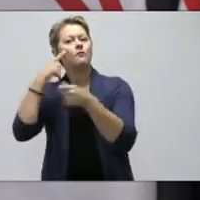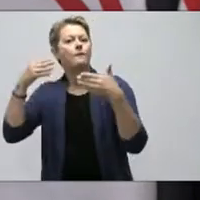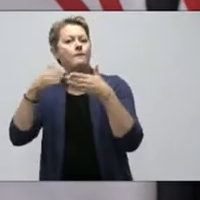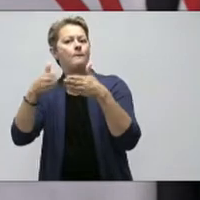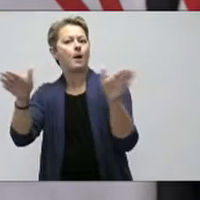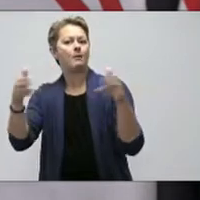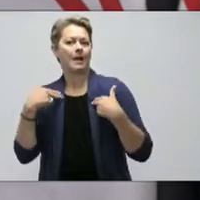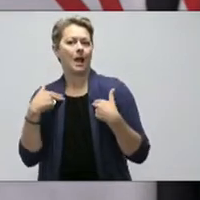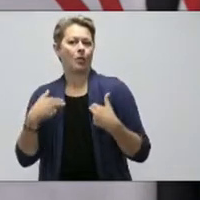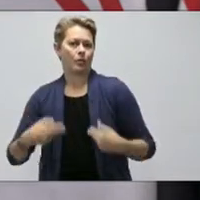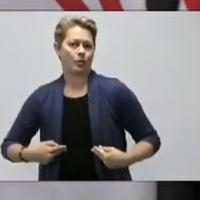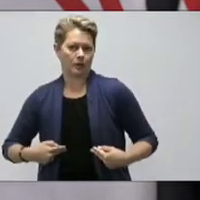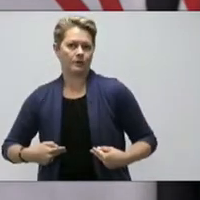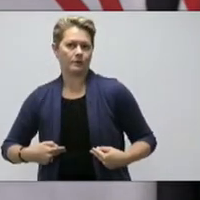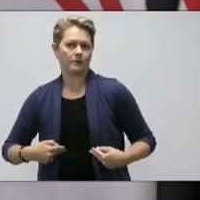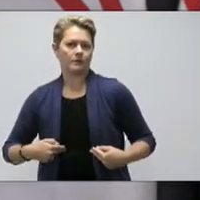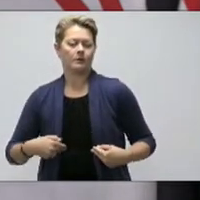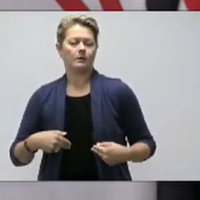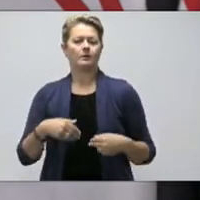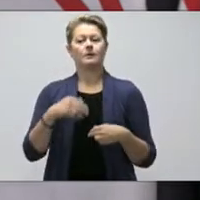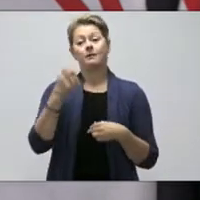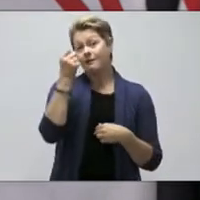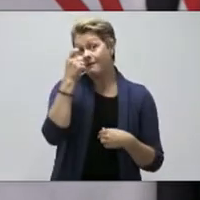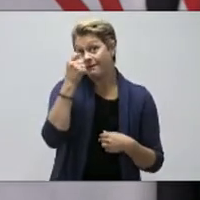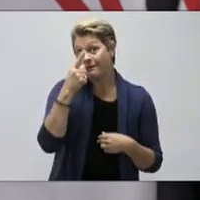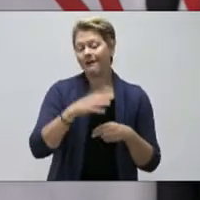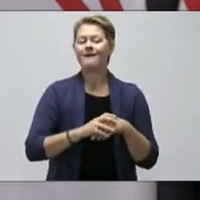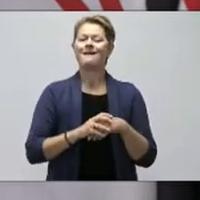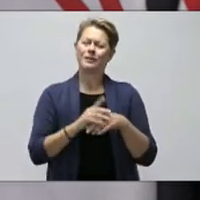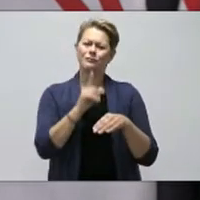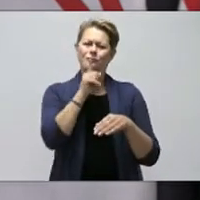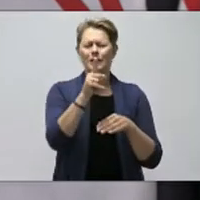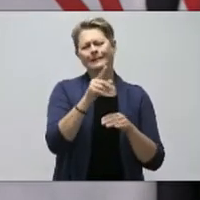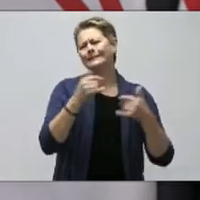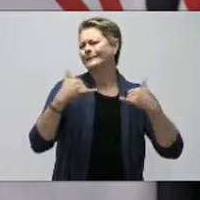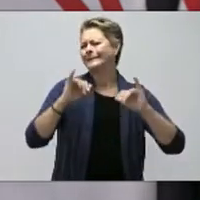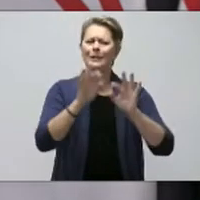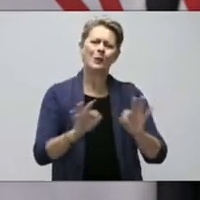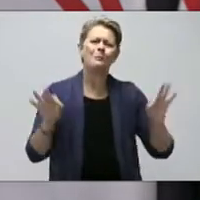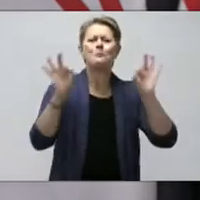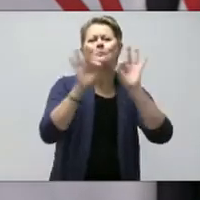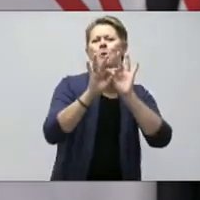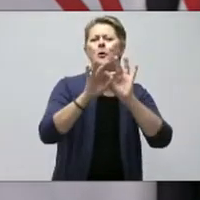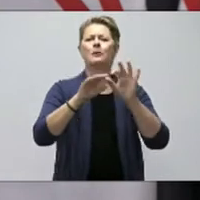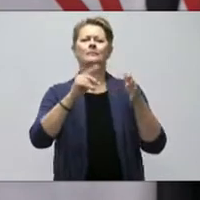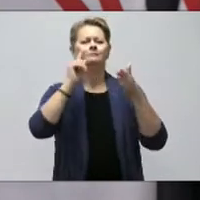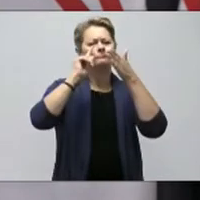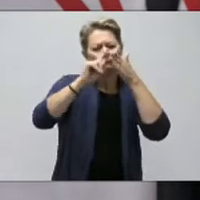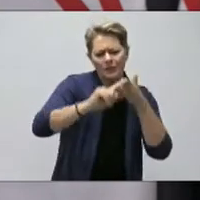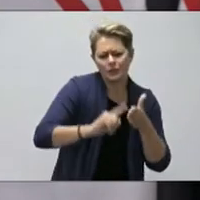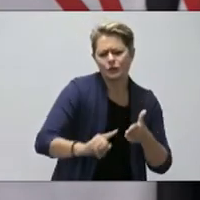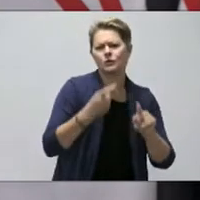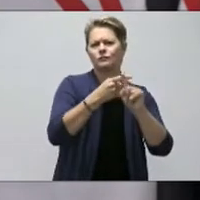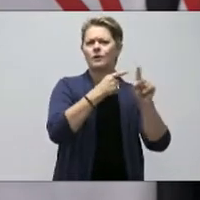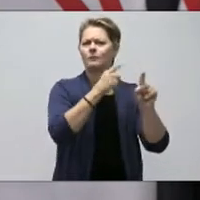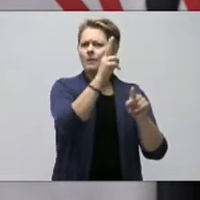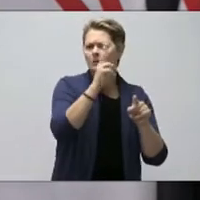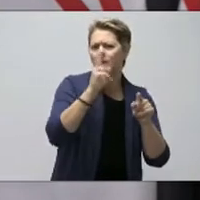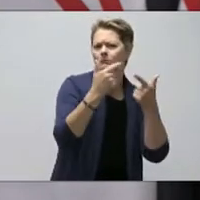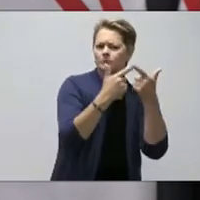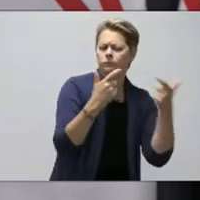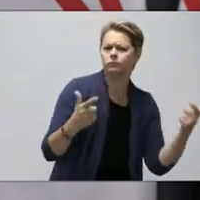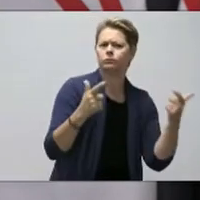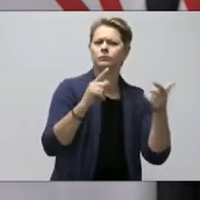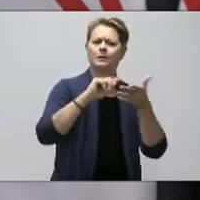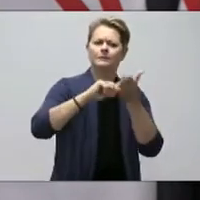Fitzgerald will note, it doesn't replace the traditional boots-on-the-ground, good old-fashioned epidemiology like contact tracing,